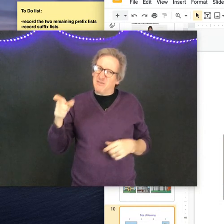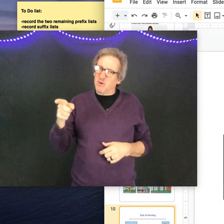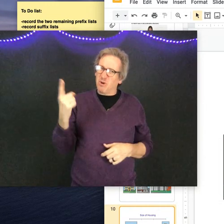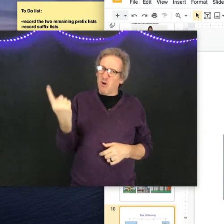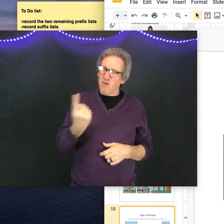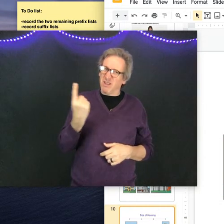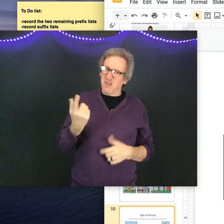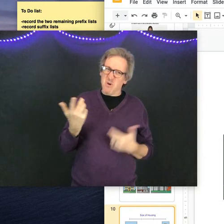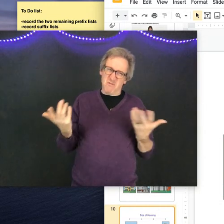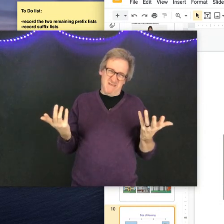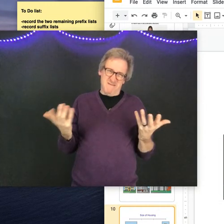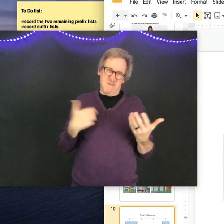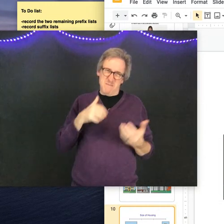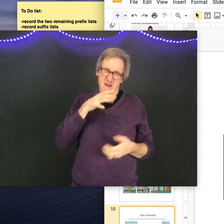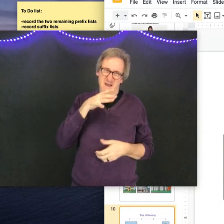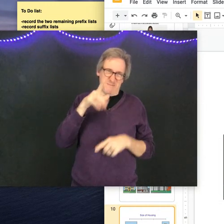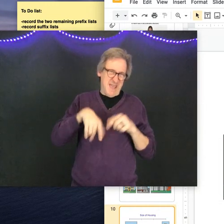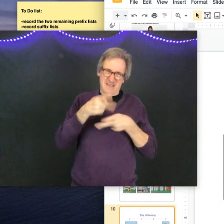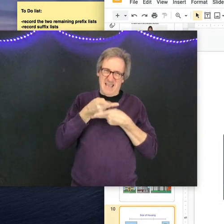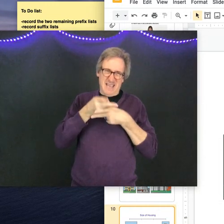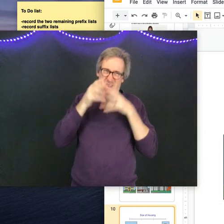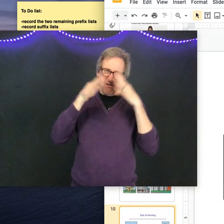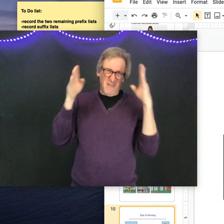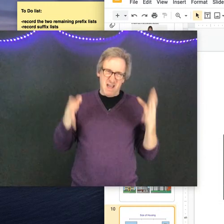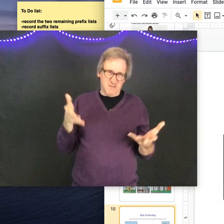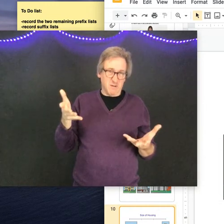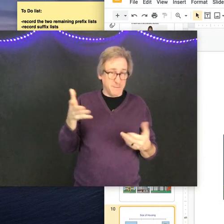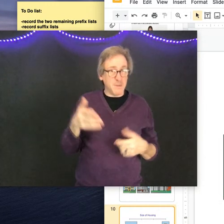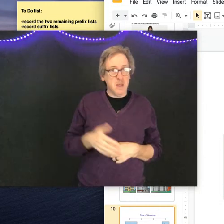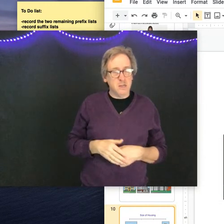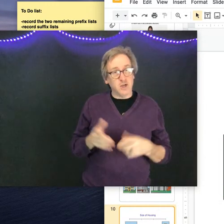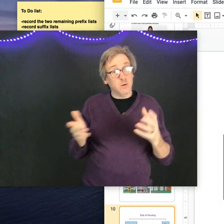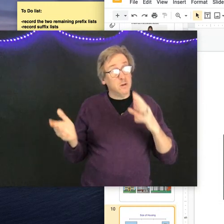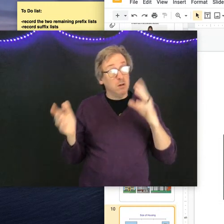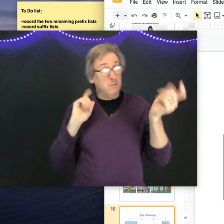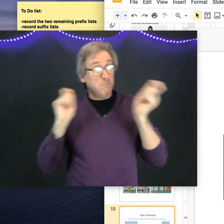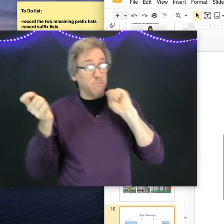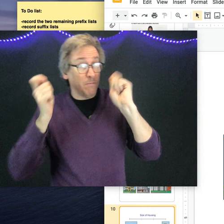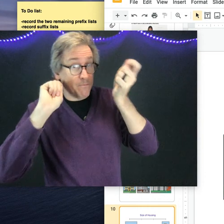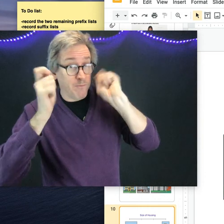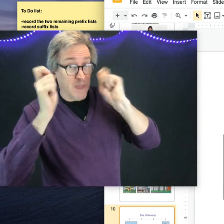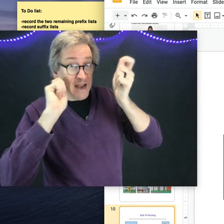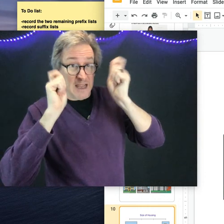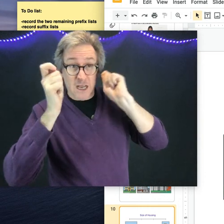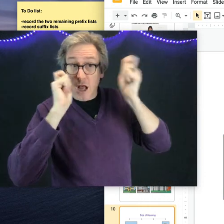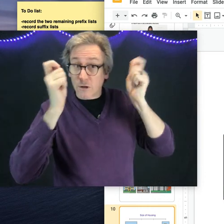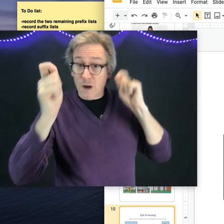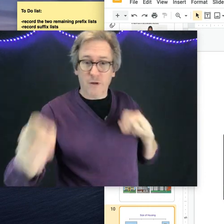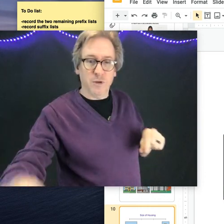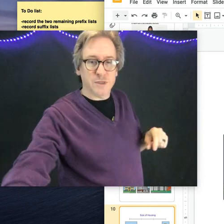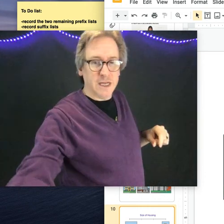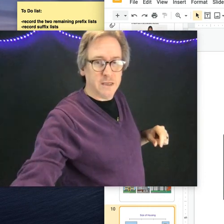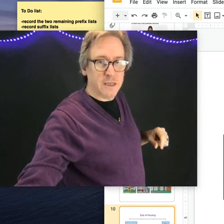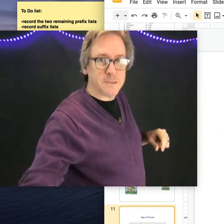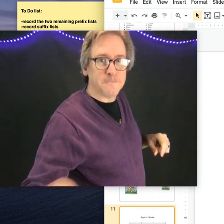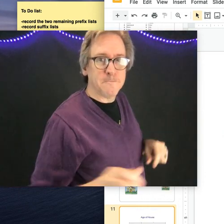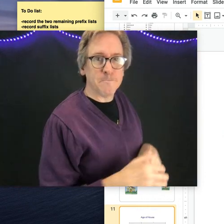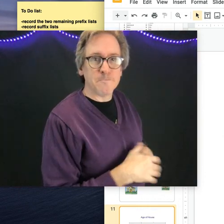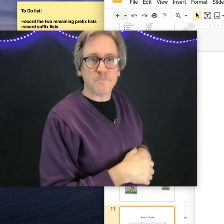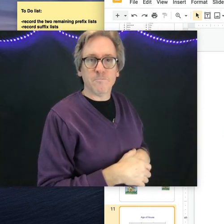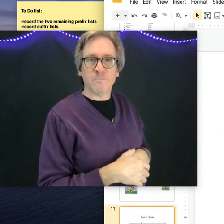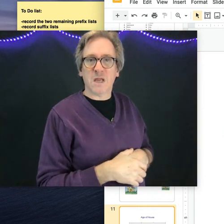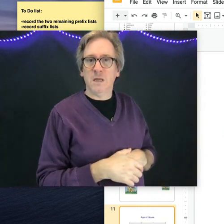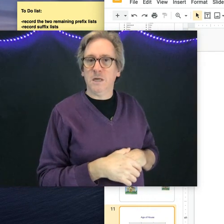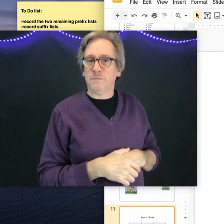for her all alone. My mom can't take care of the house, right? So that can color how you sign things.